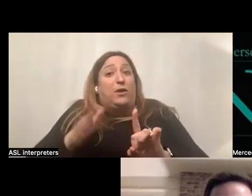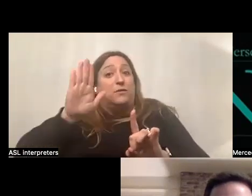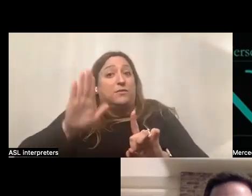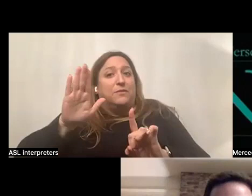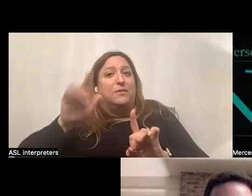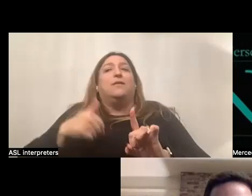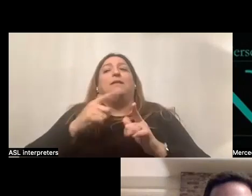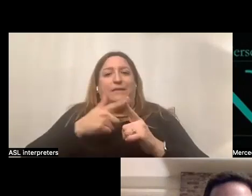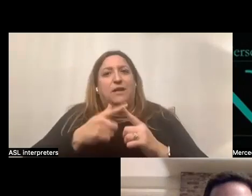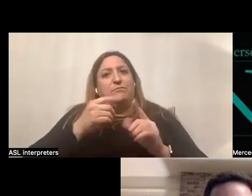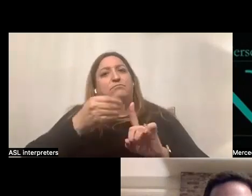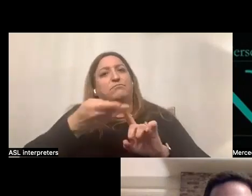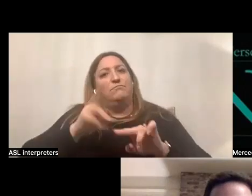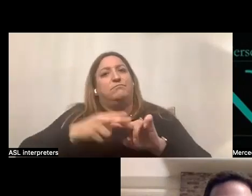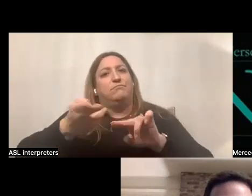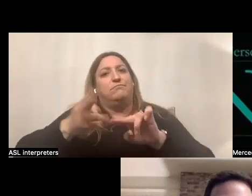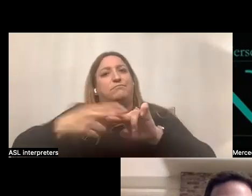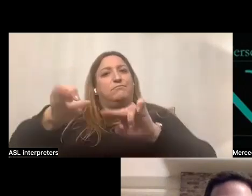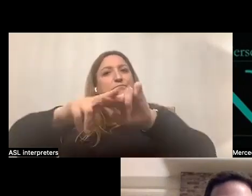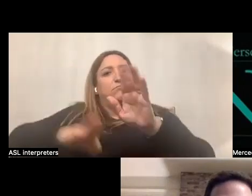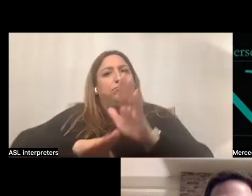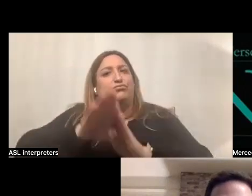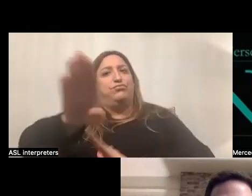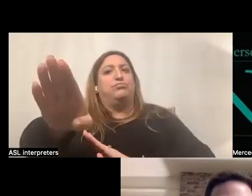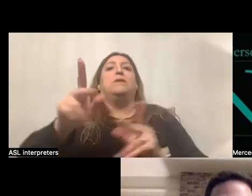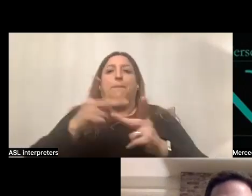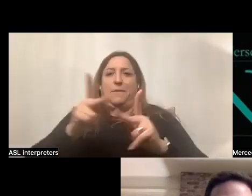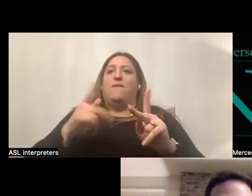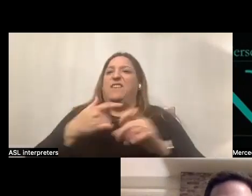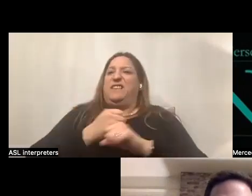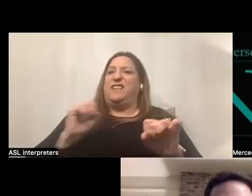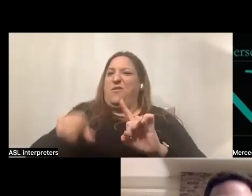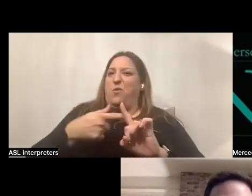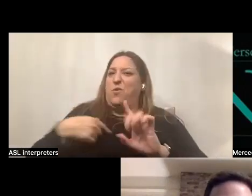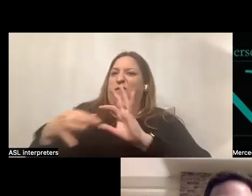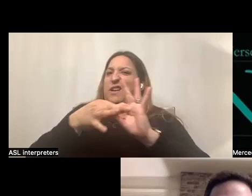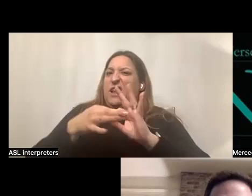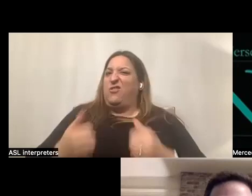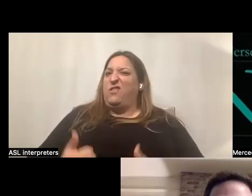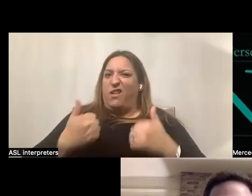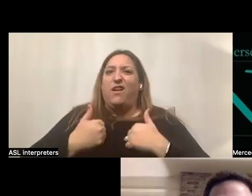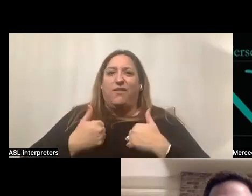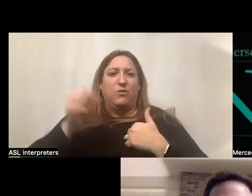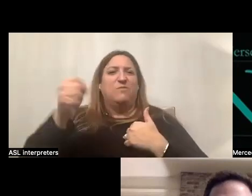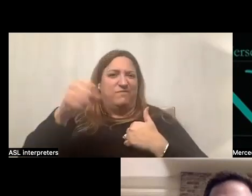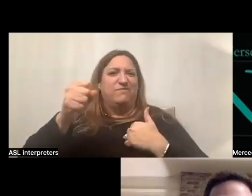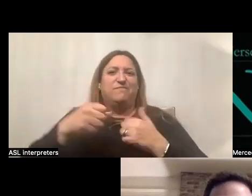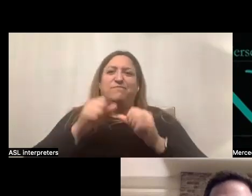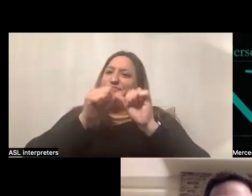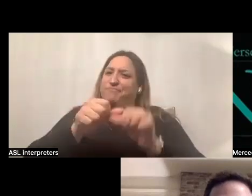from there. And, you know, literally people are safer when they have those connections in their life. So yeah, I can sustain it.